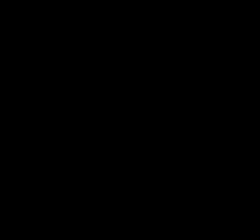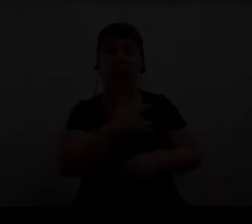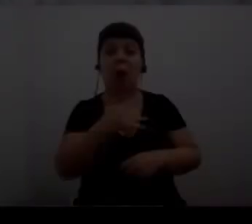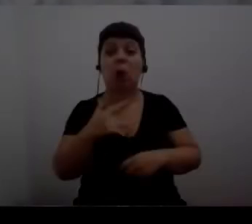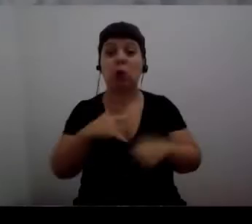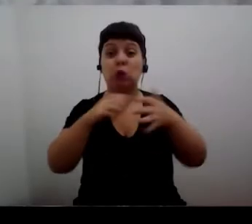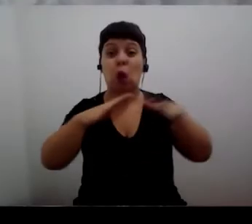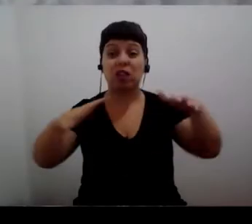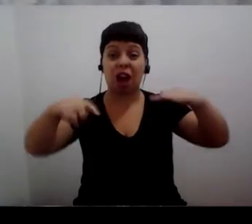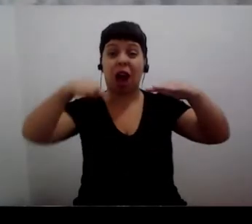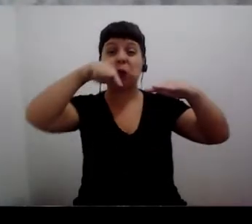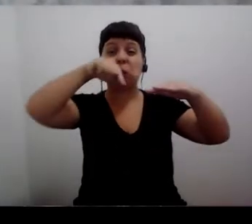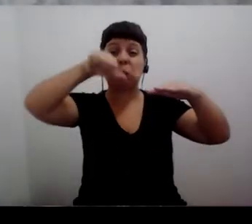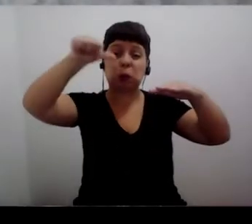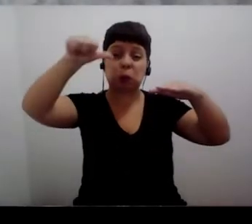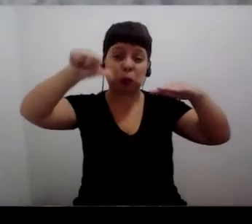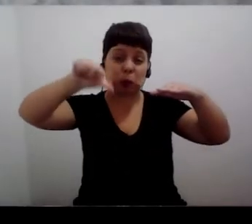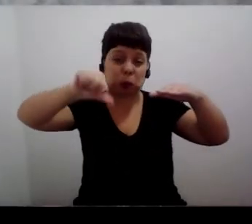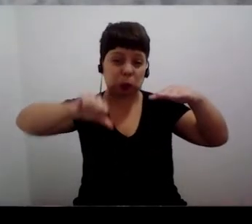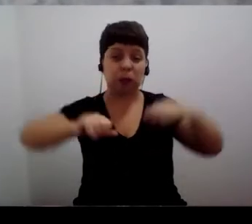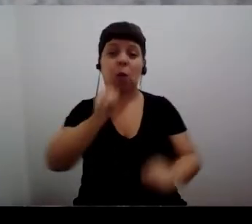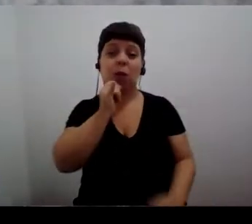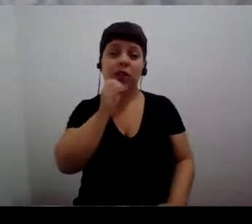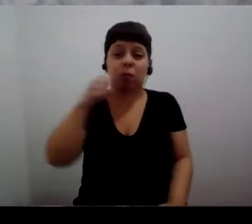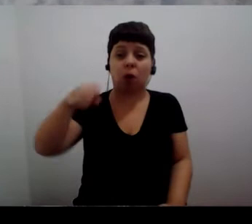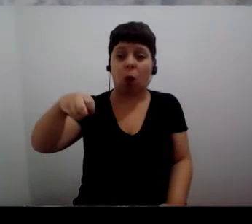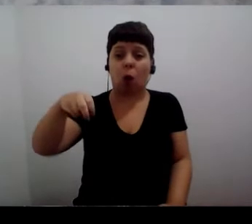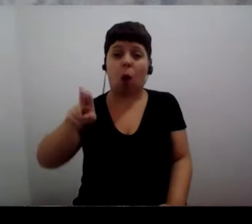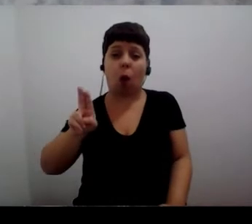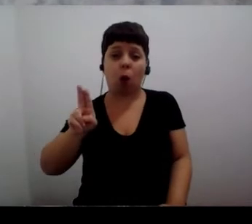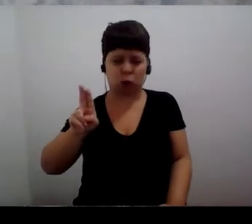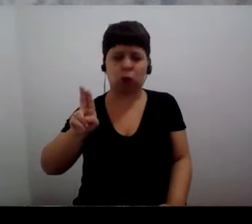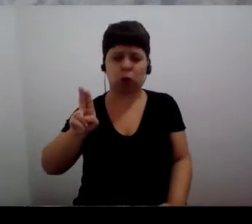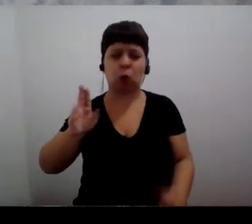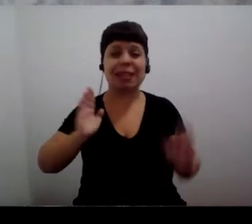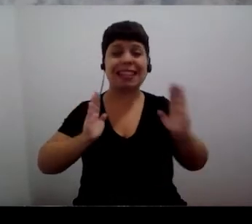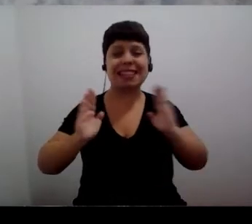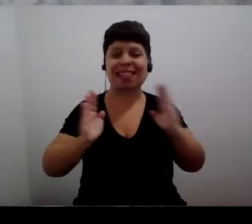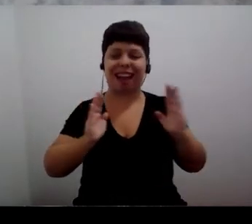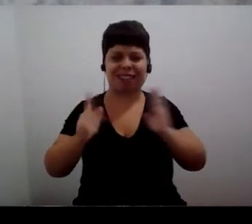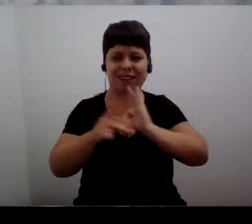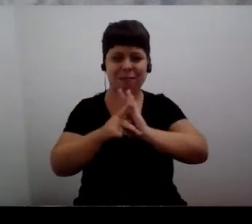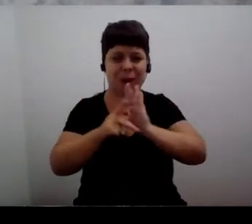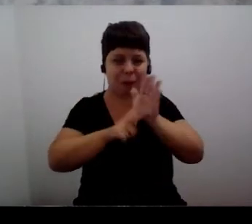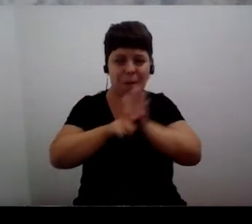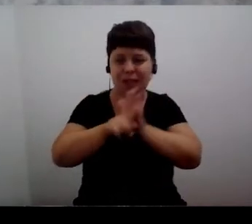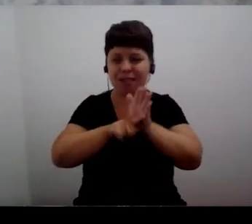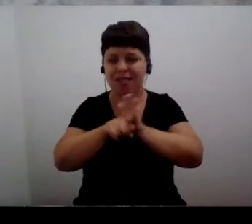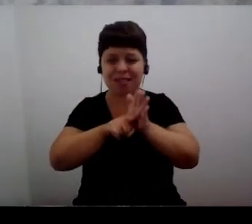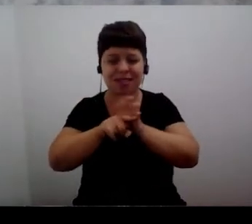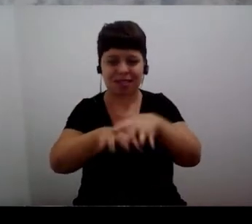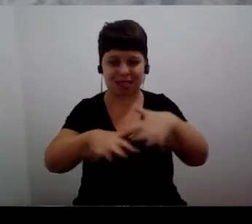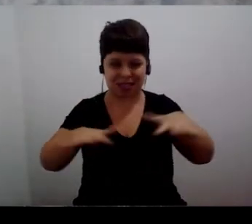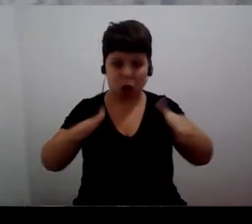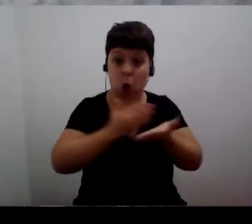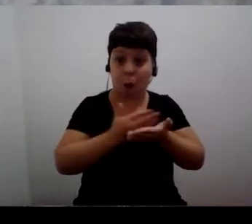So I would say that, for example, the United Nations decade of ocean science, which